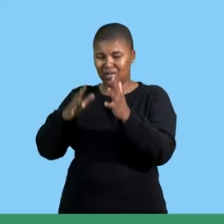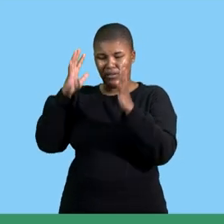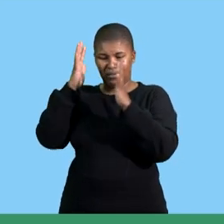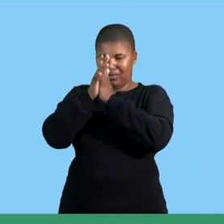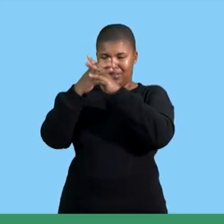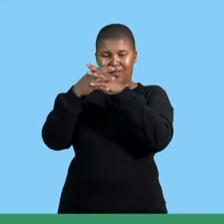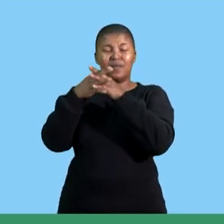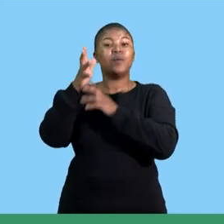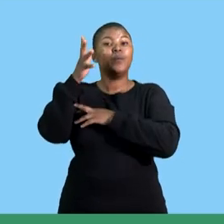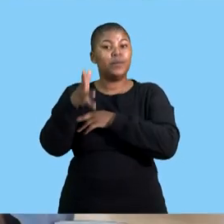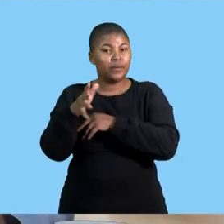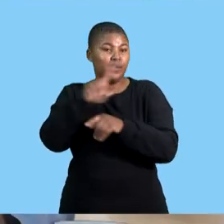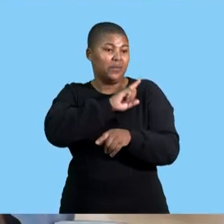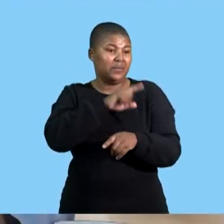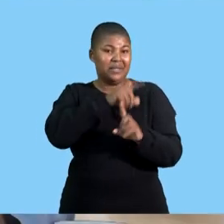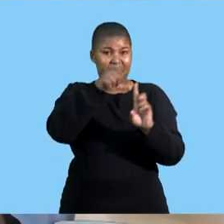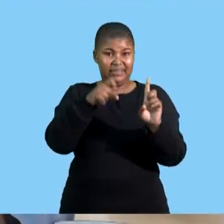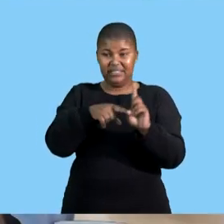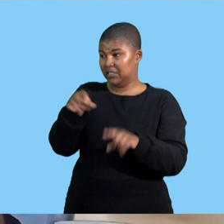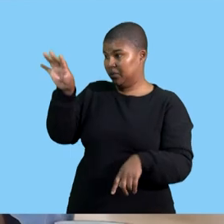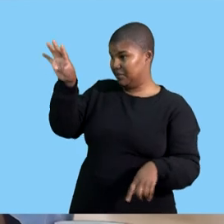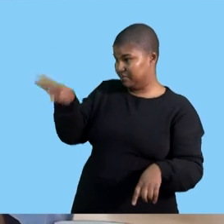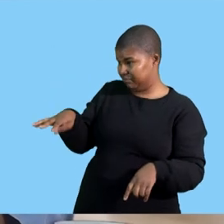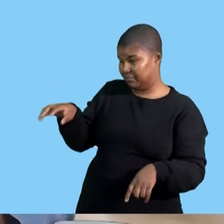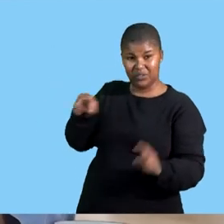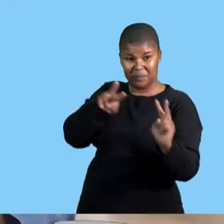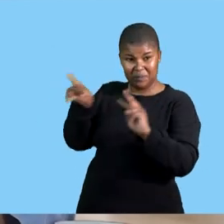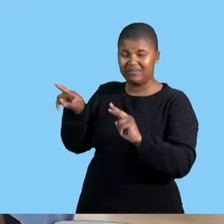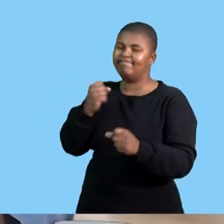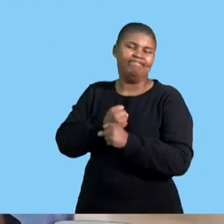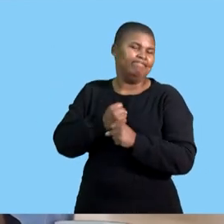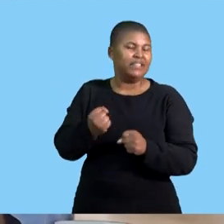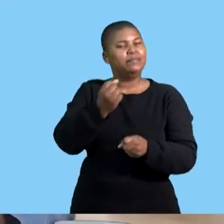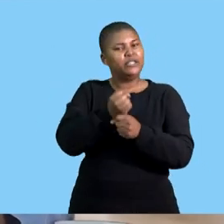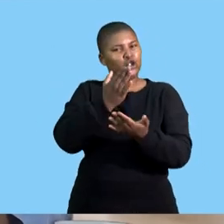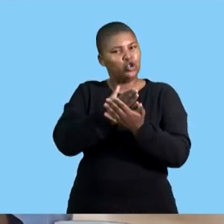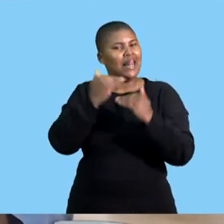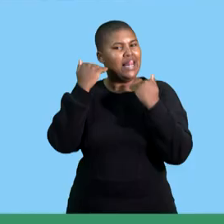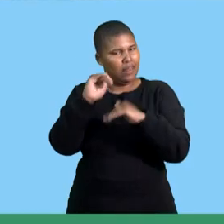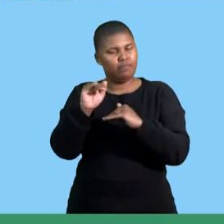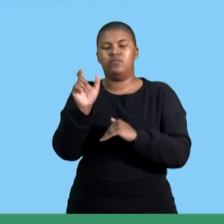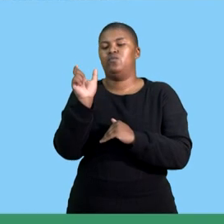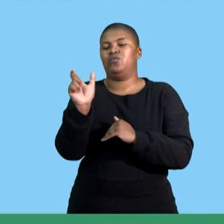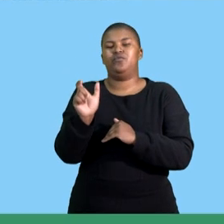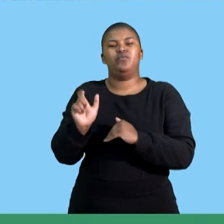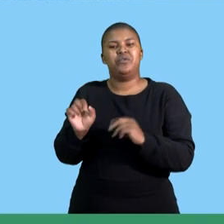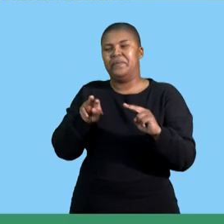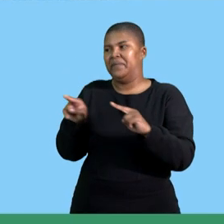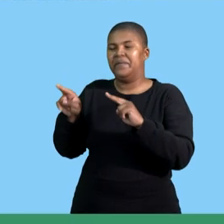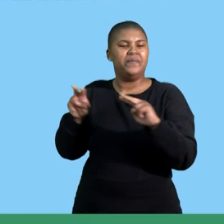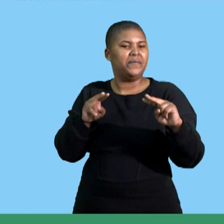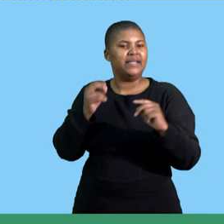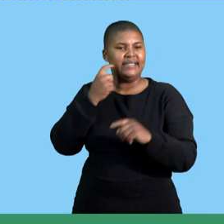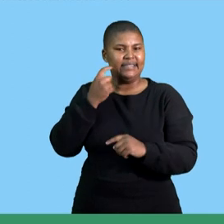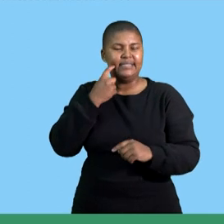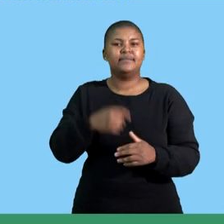the reader won't be interested in reading so much from a flyer so it has to have those limited number of words then we